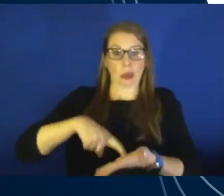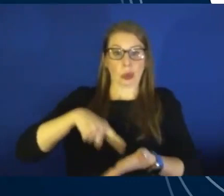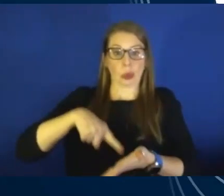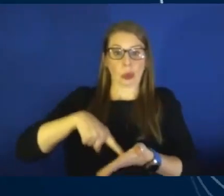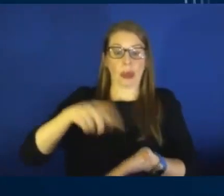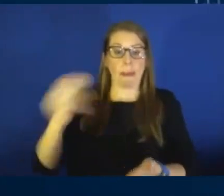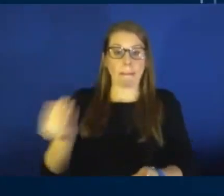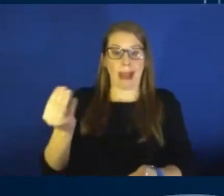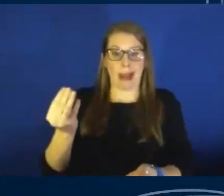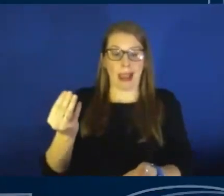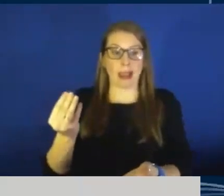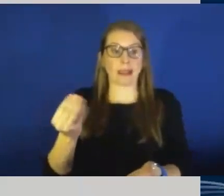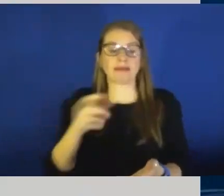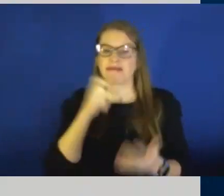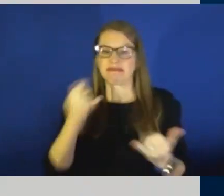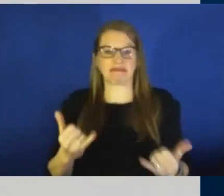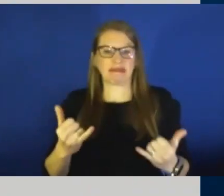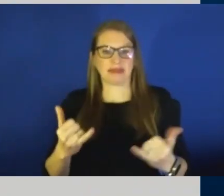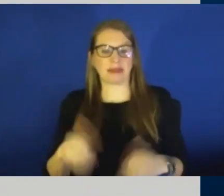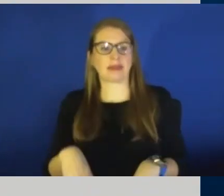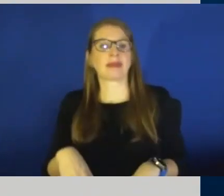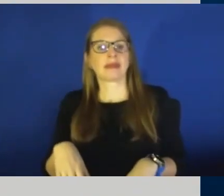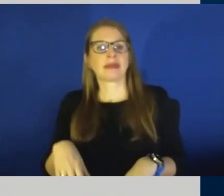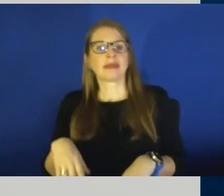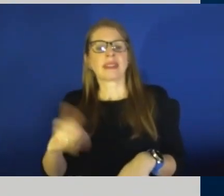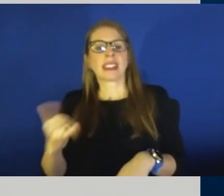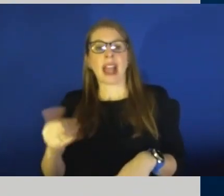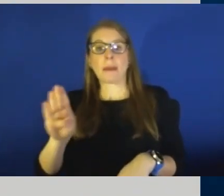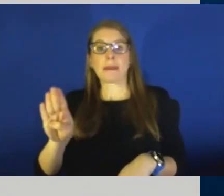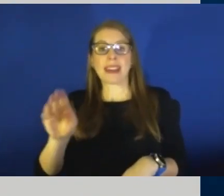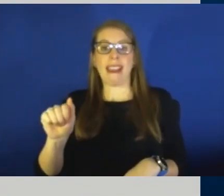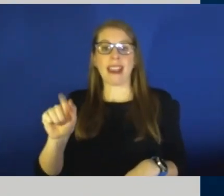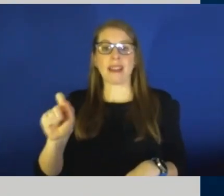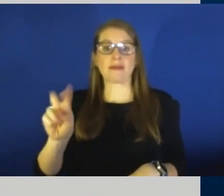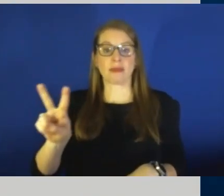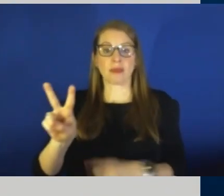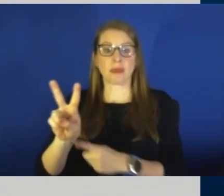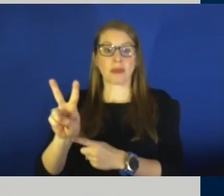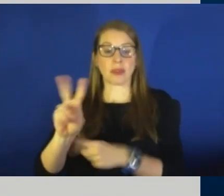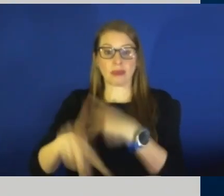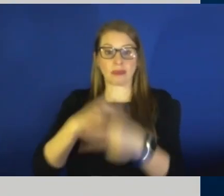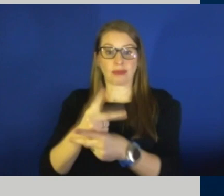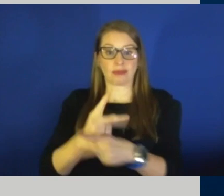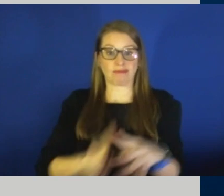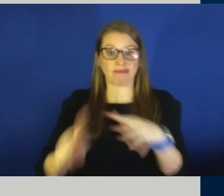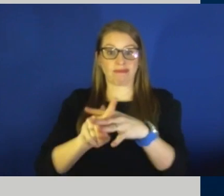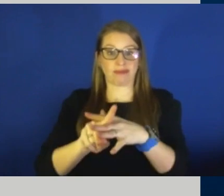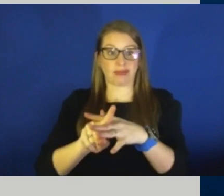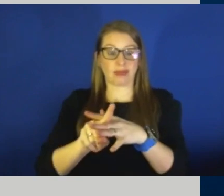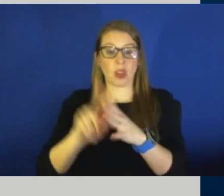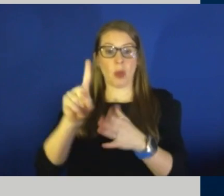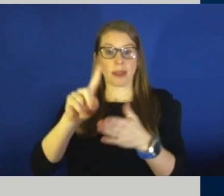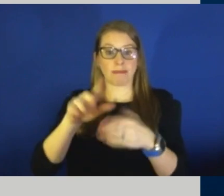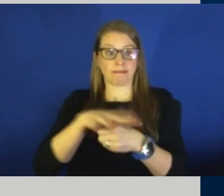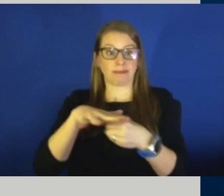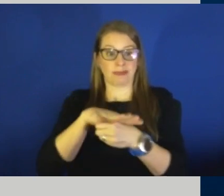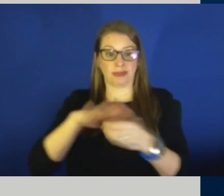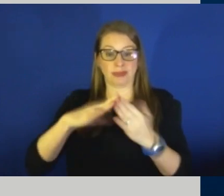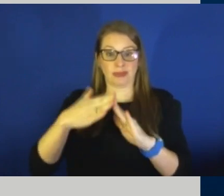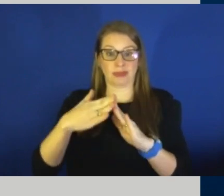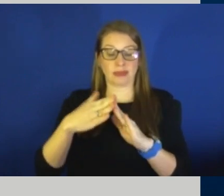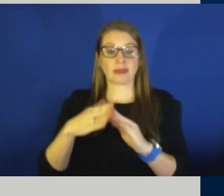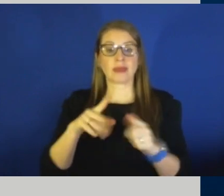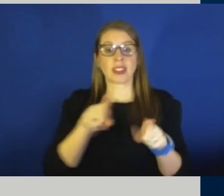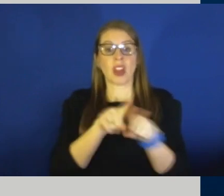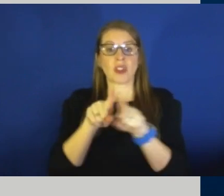variant now showing up in one metro county at 815. Dr. Hawkinson joins us with the COVID count. And another COVID surge